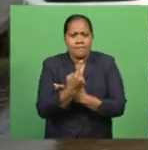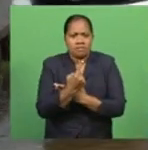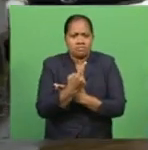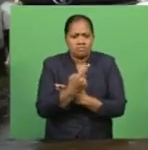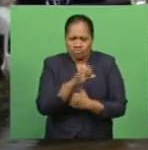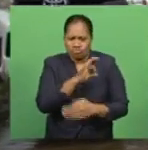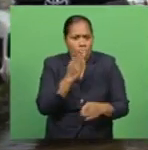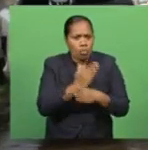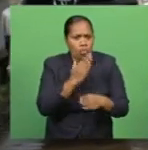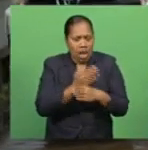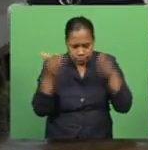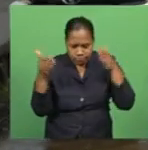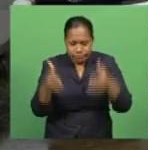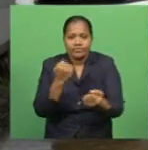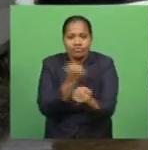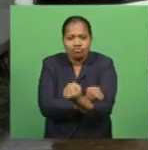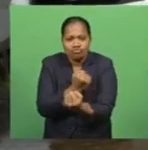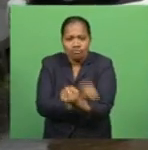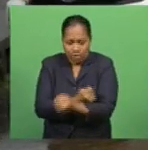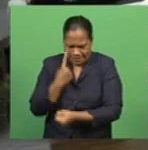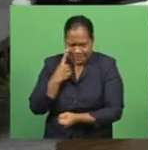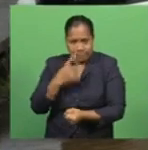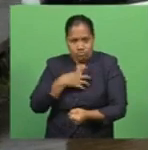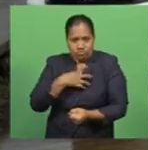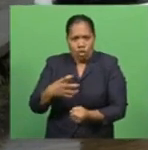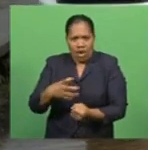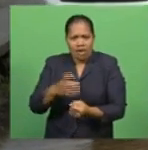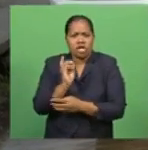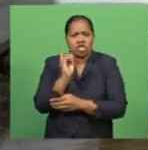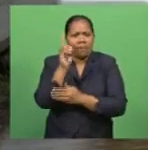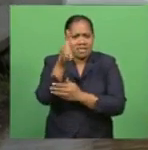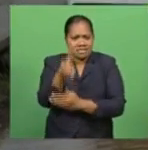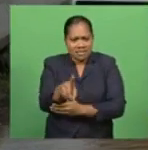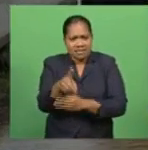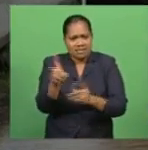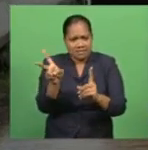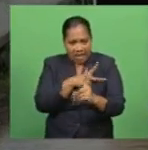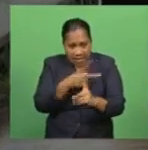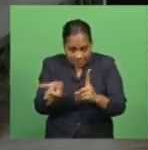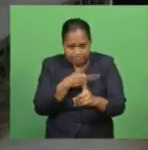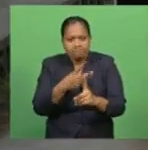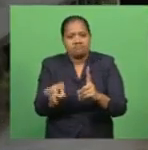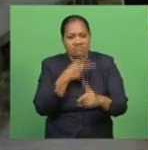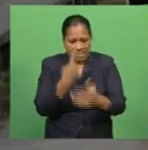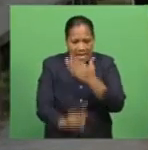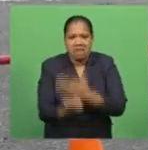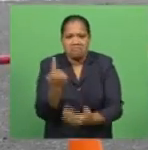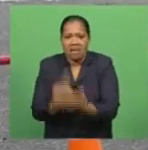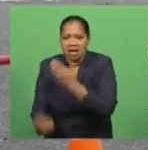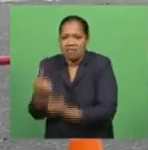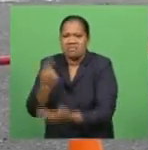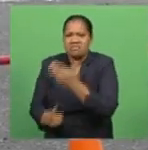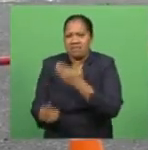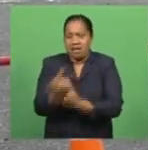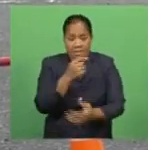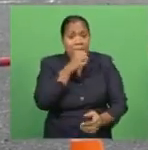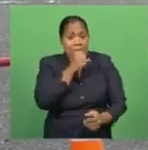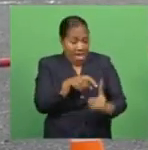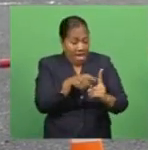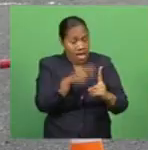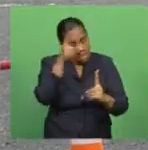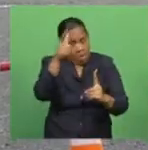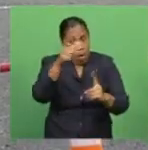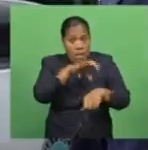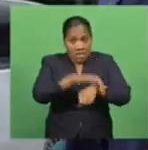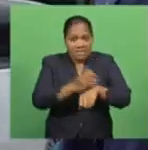says they have also noted an increase in domestic violence. Gilio is therefore pleading to members of the public to be more responsible